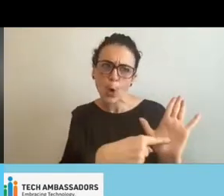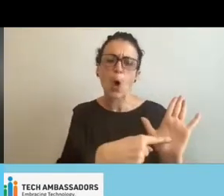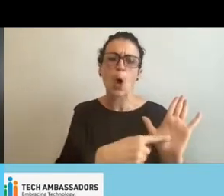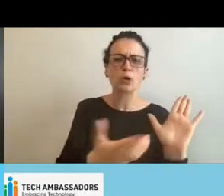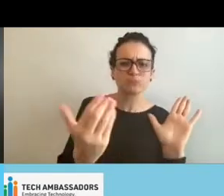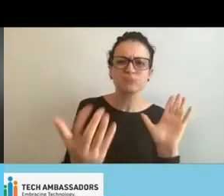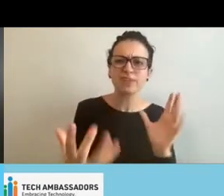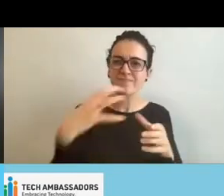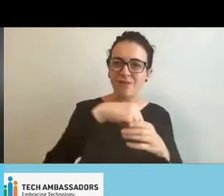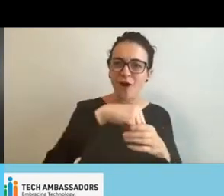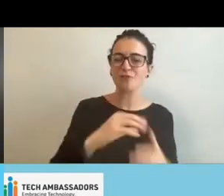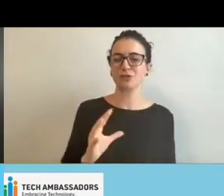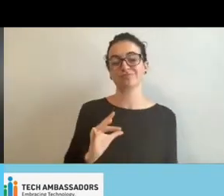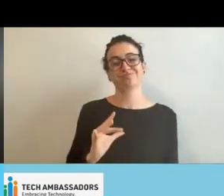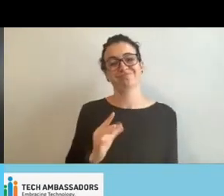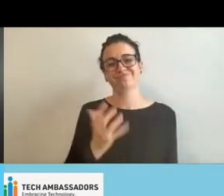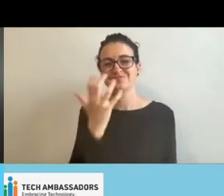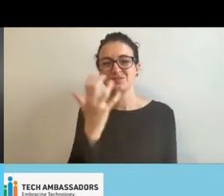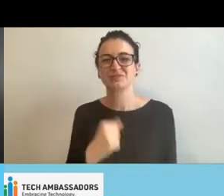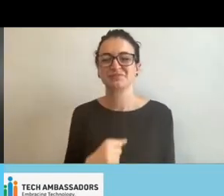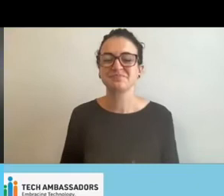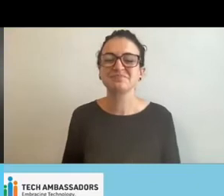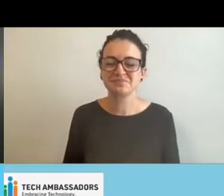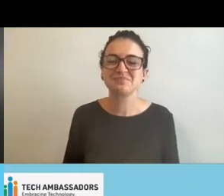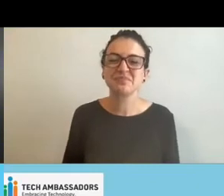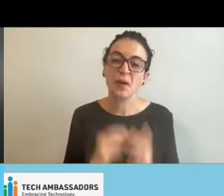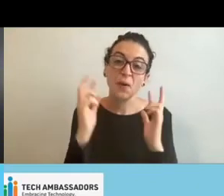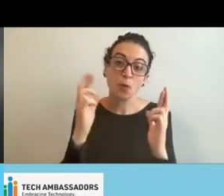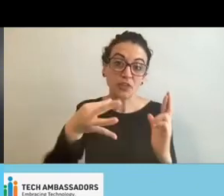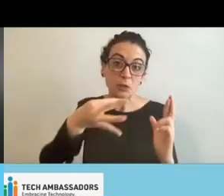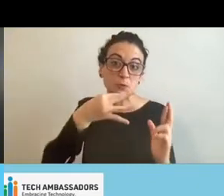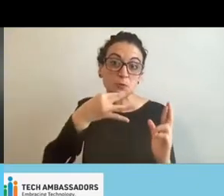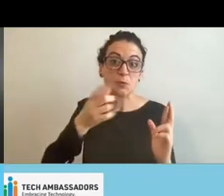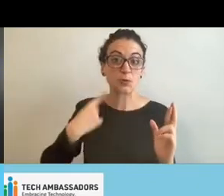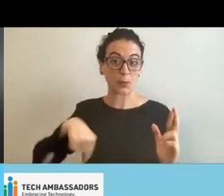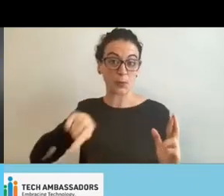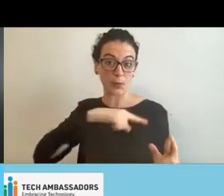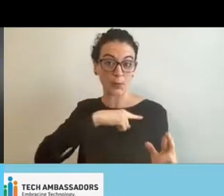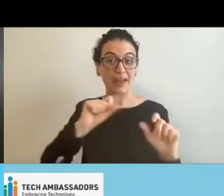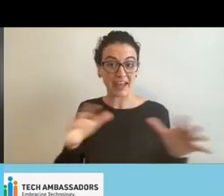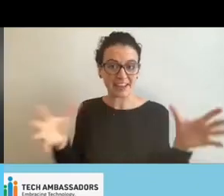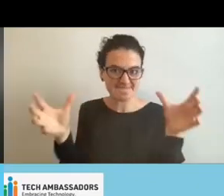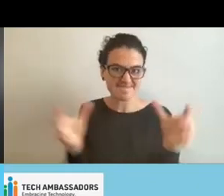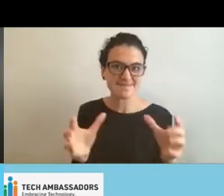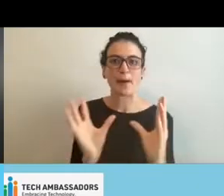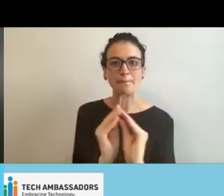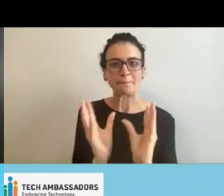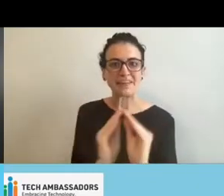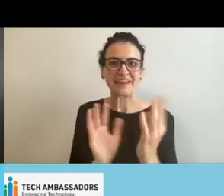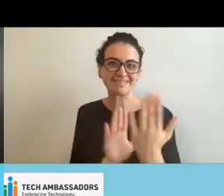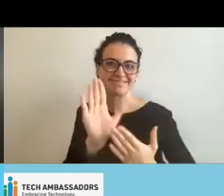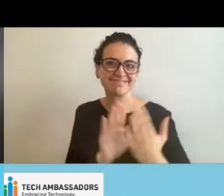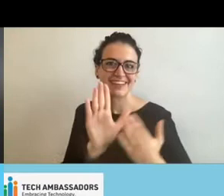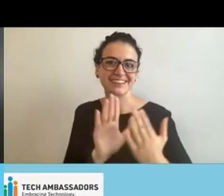Uh, so it's just been awesome. Um, hopefully one day soon we can actually meet in person. Uh, but I just